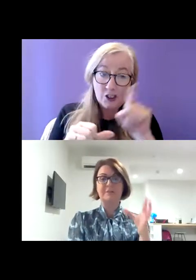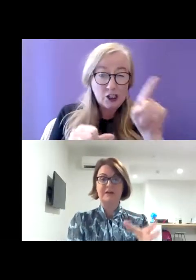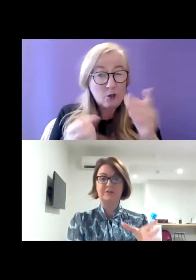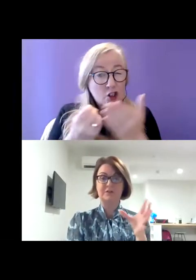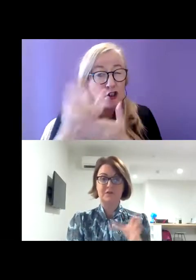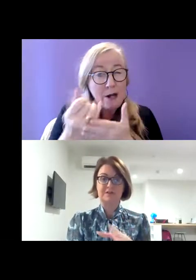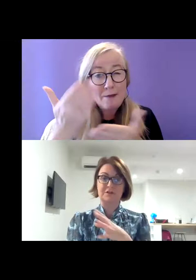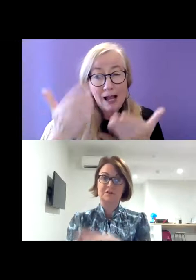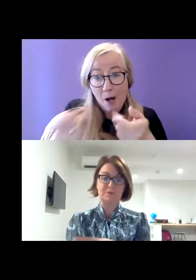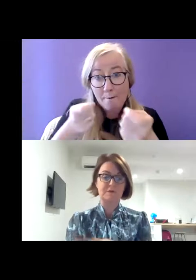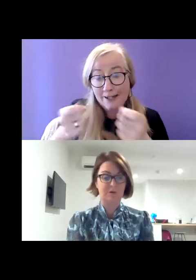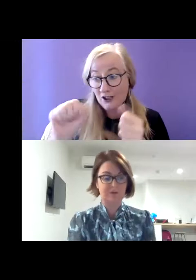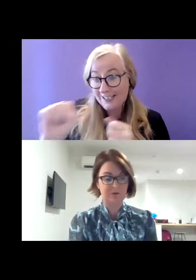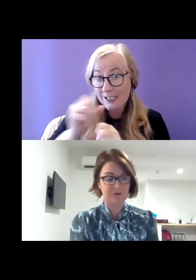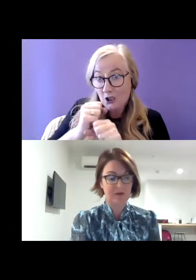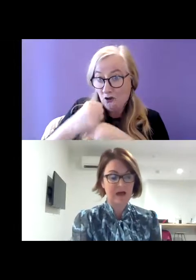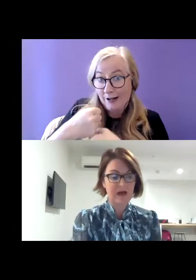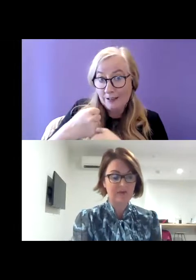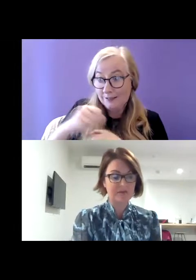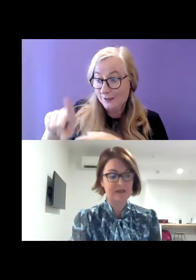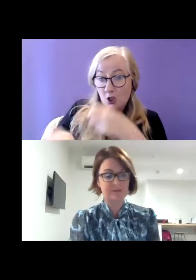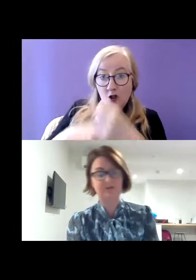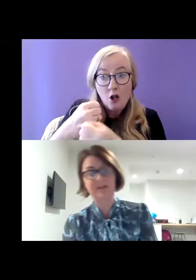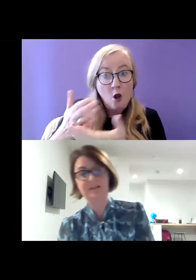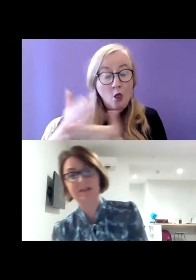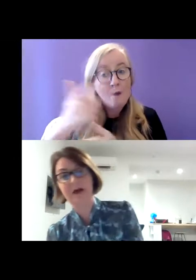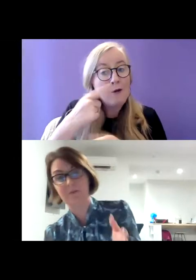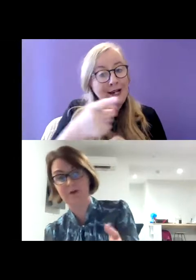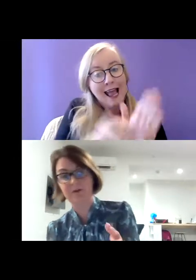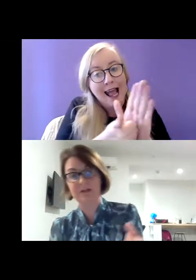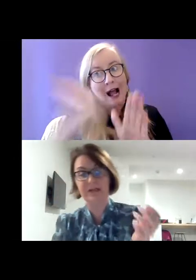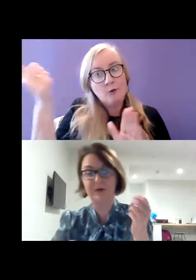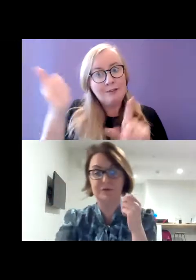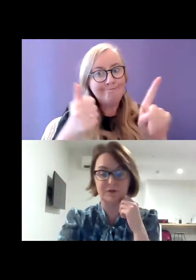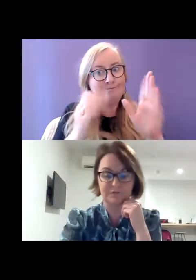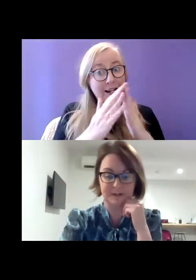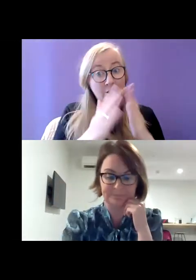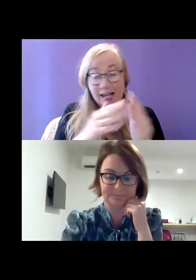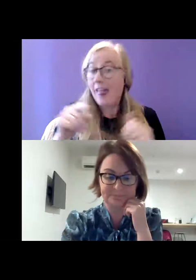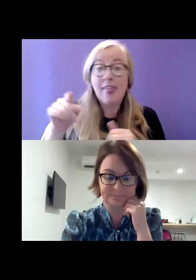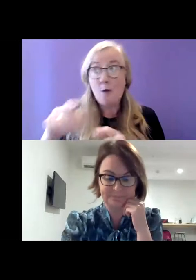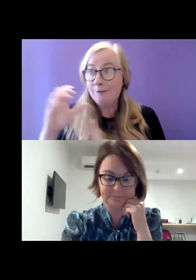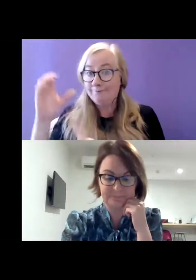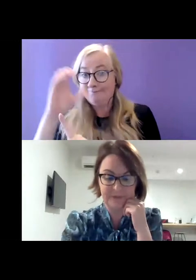she was trying to manage the distress that her son was going through after they had been evicted and were currently couch surfing.